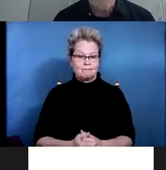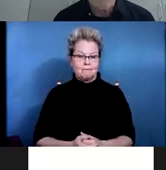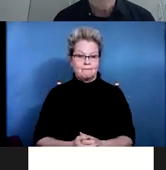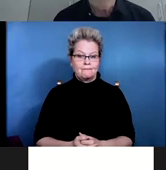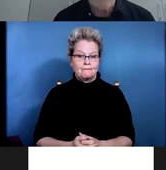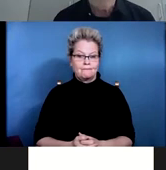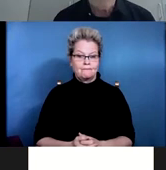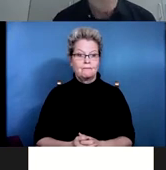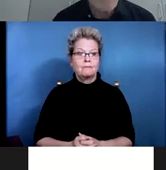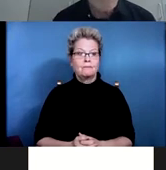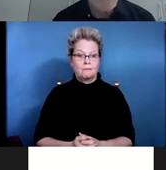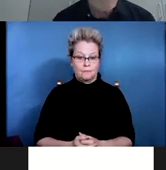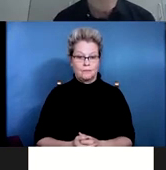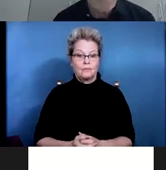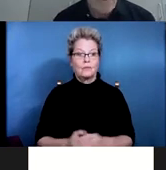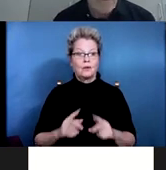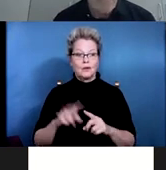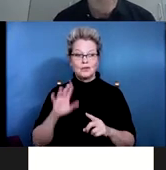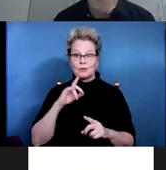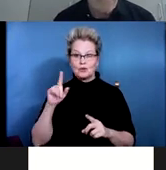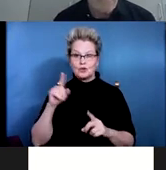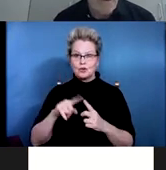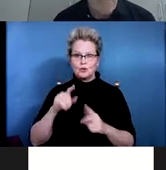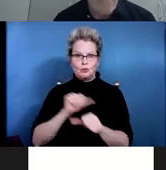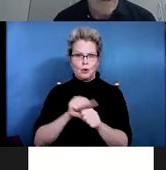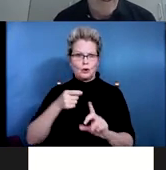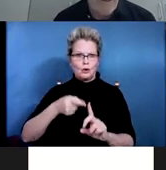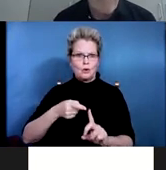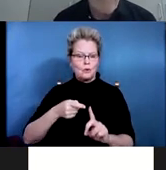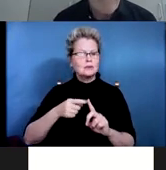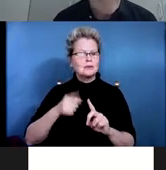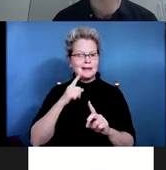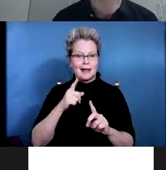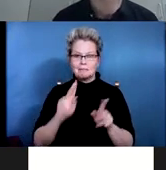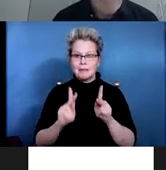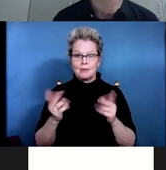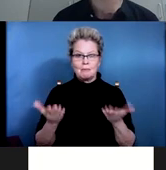to work goals that individuals might have.